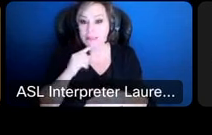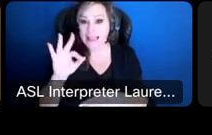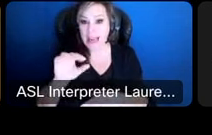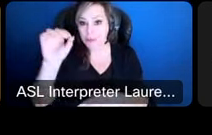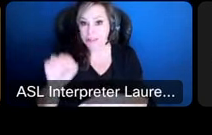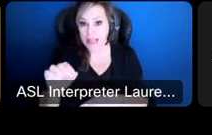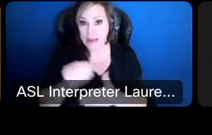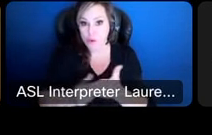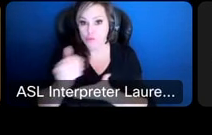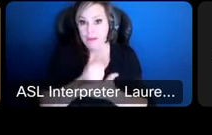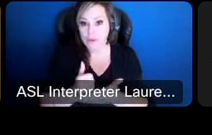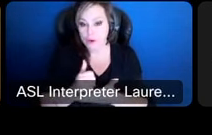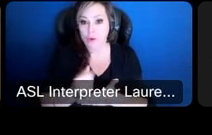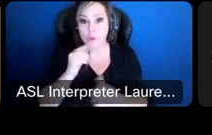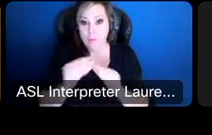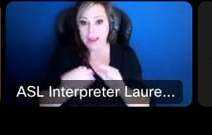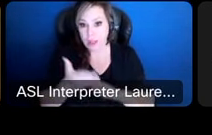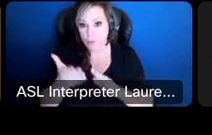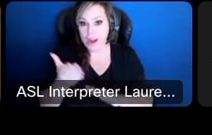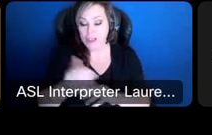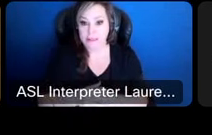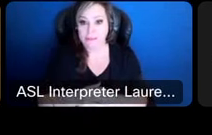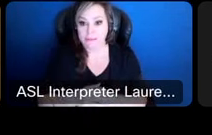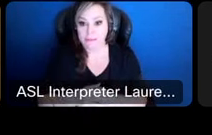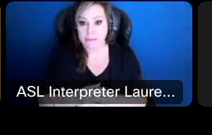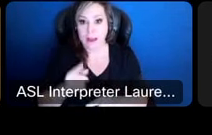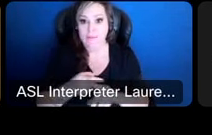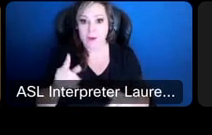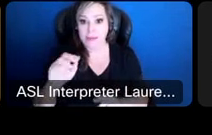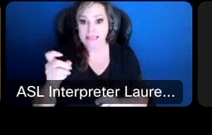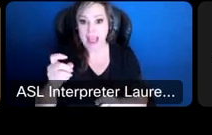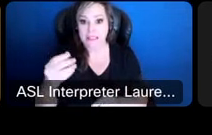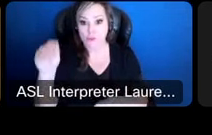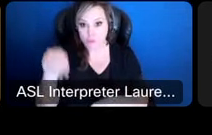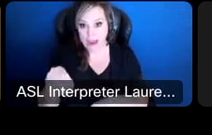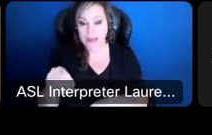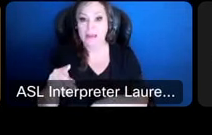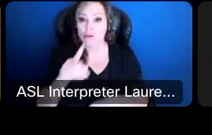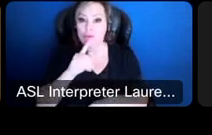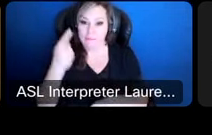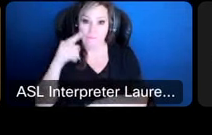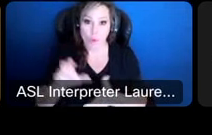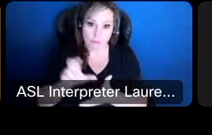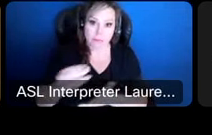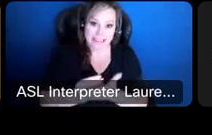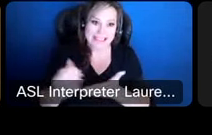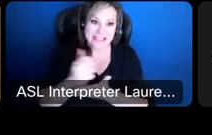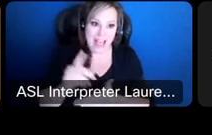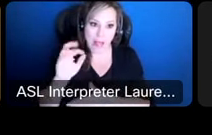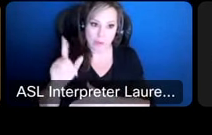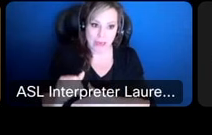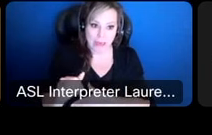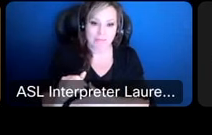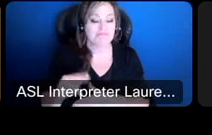revenues we generate in the maintenance and operations side of the tax rate goes to salaries and that that's not abnormal in school